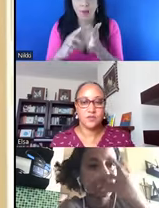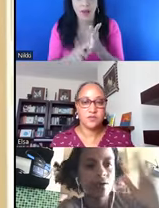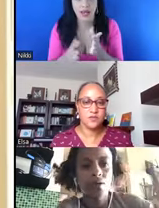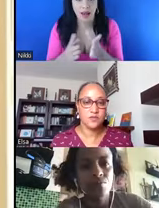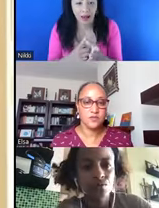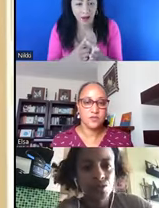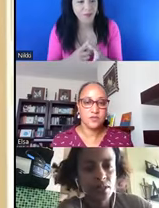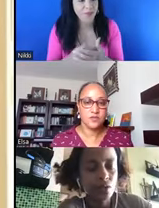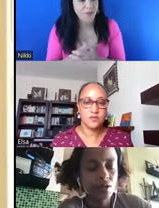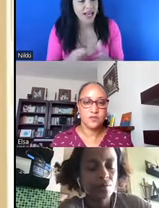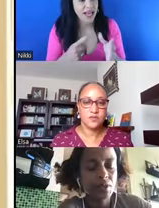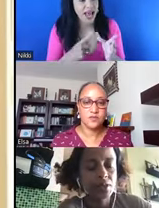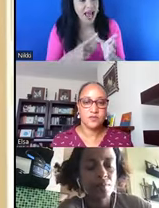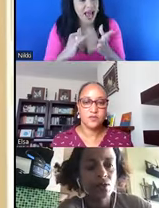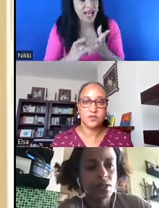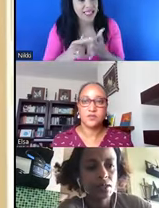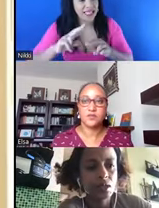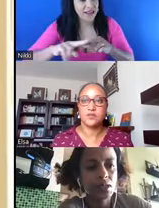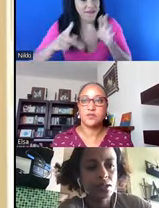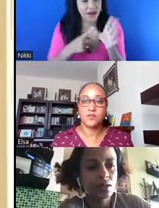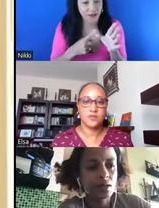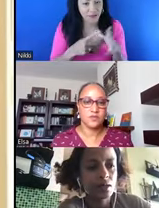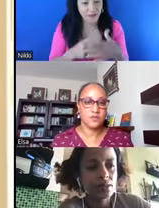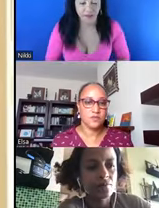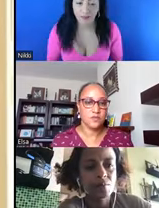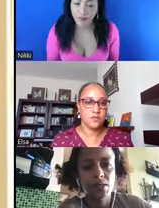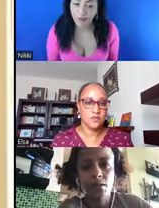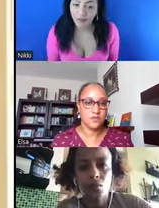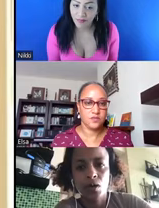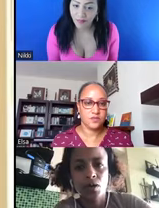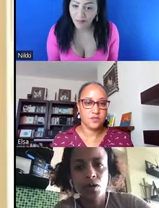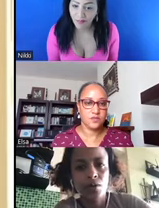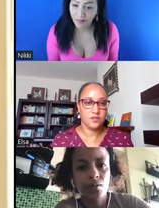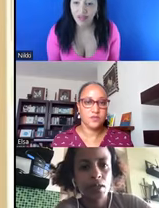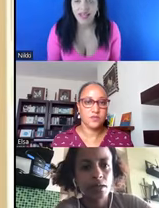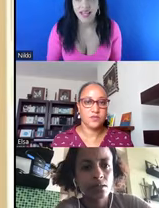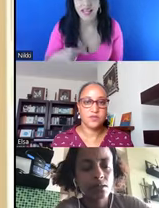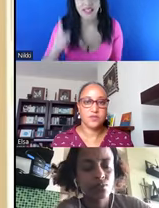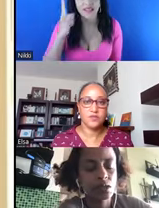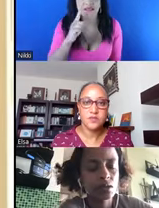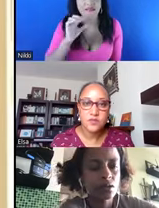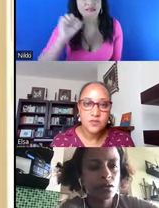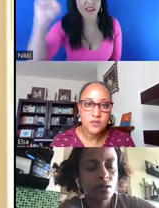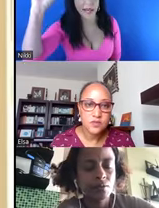So to just tell you a little bit about Zaytawit. It's a feminist network that